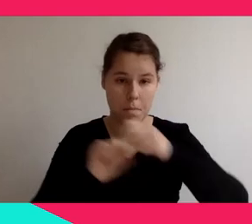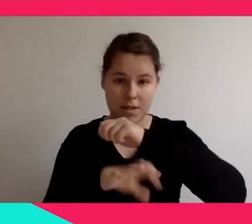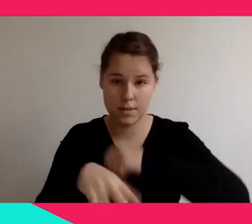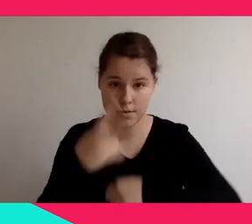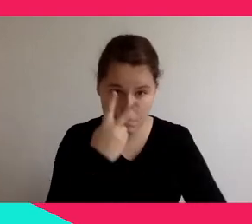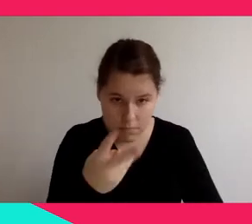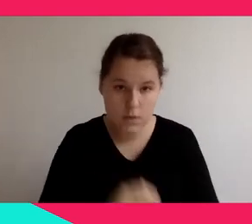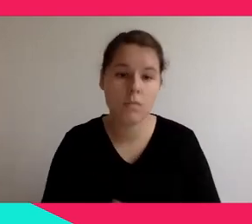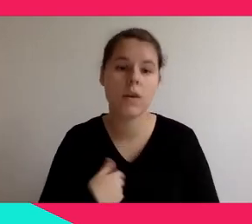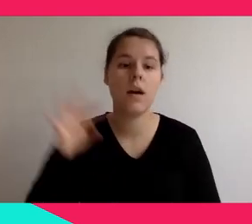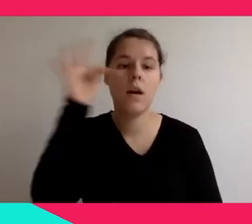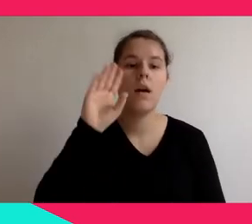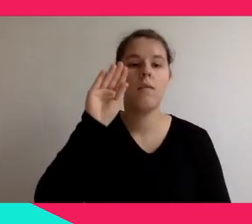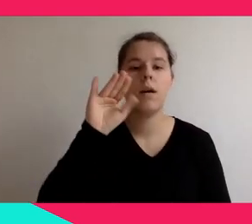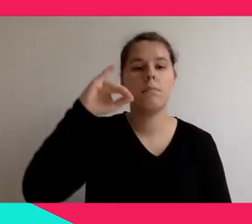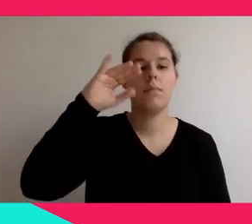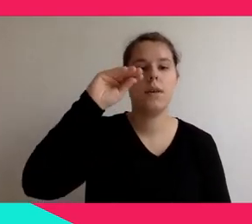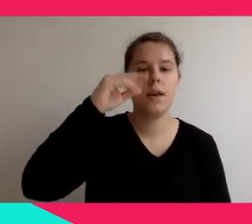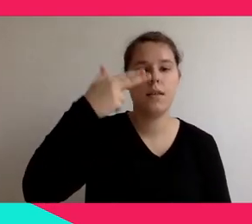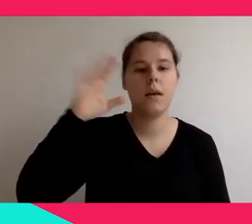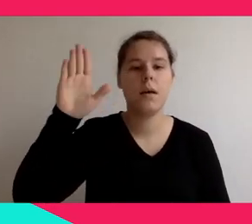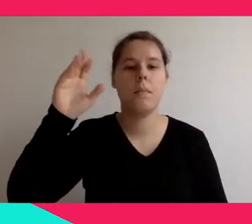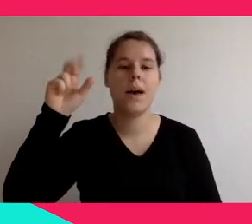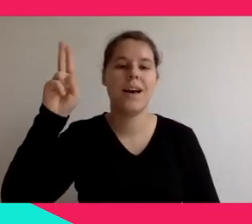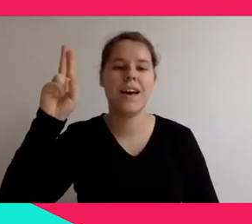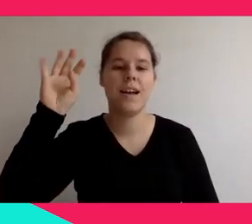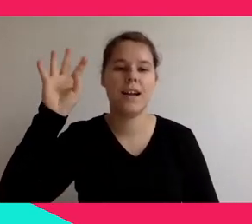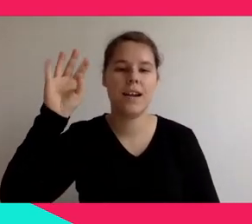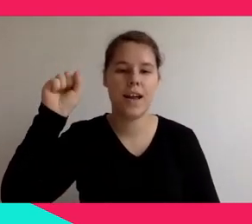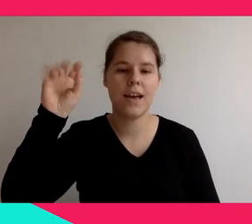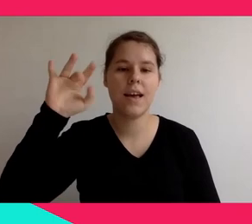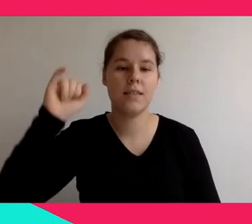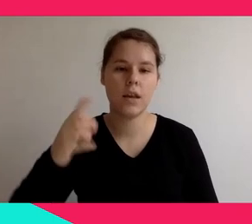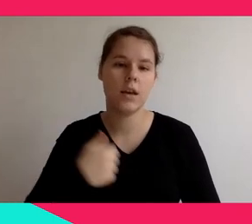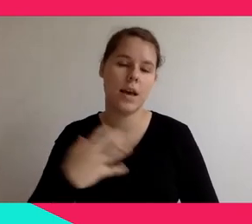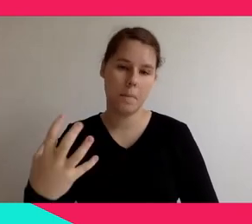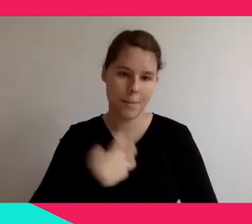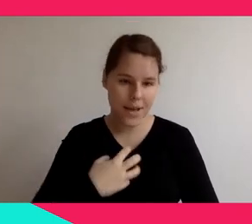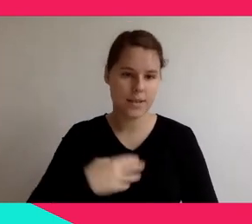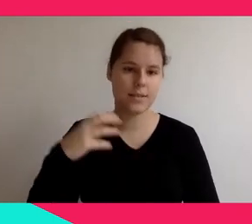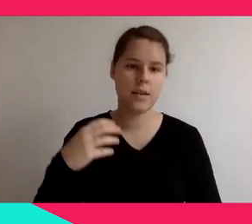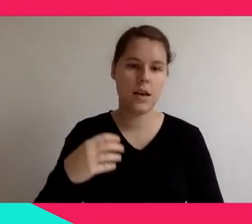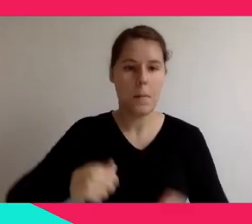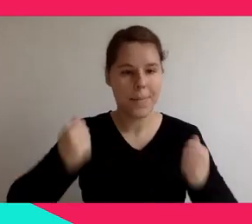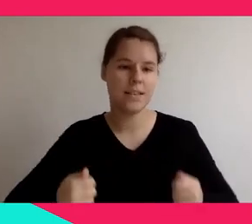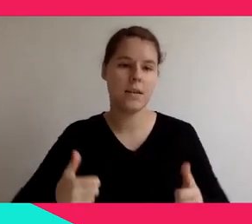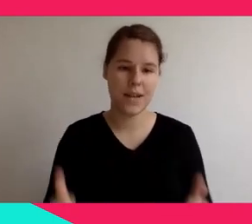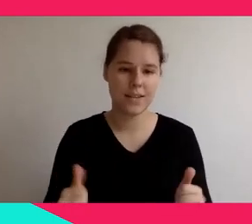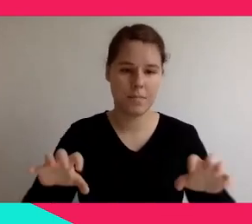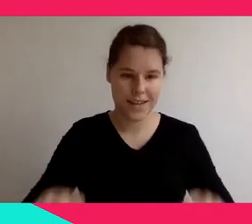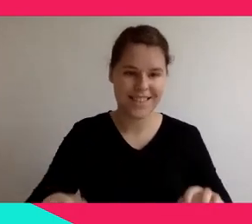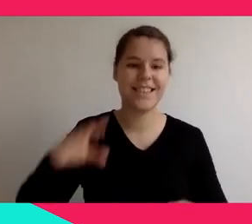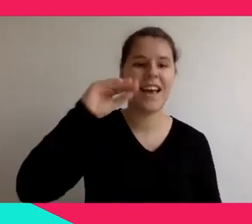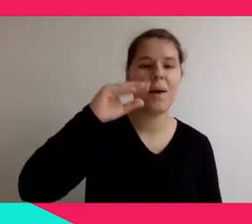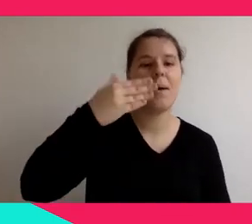CEO and co-founder of Emissive. Alexandra you said it already. Emissive is a company that creates immersive